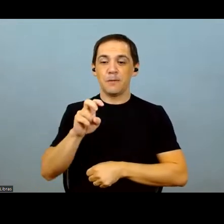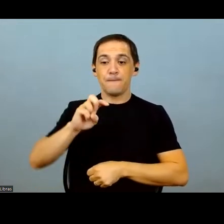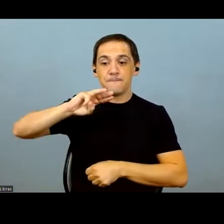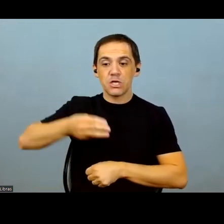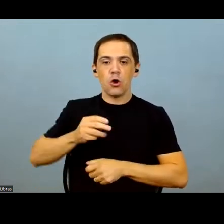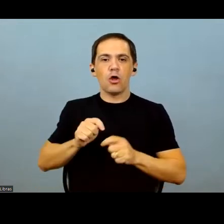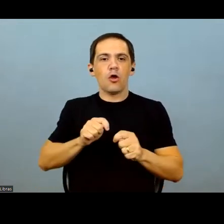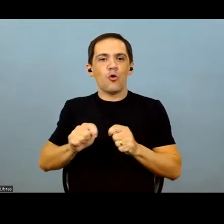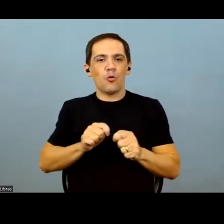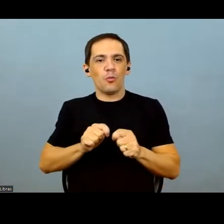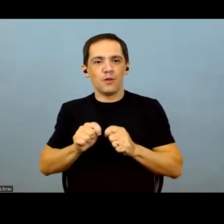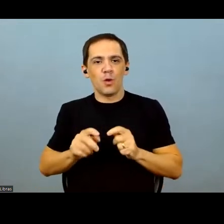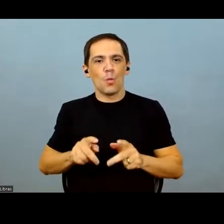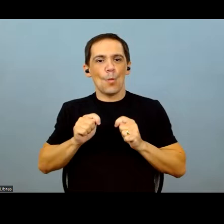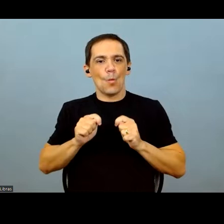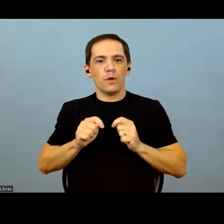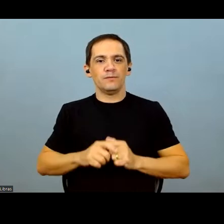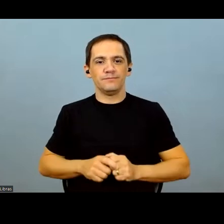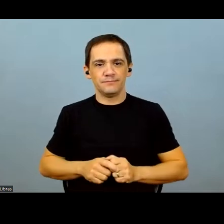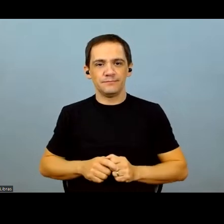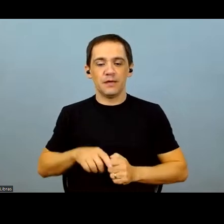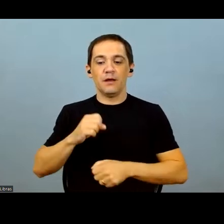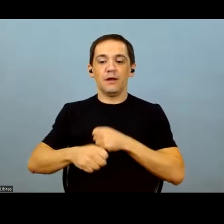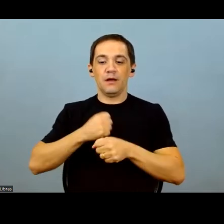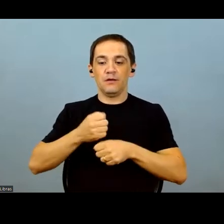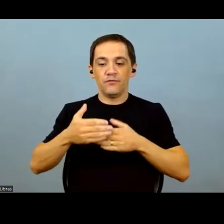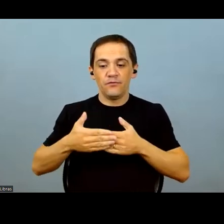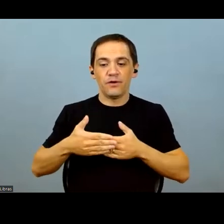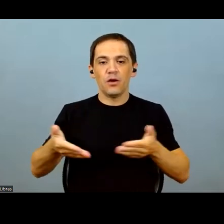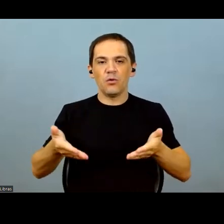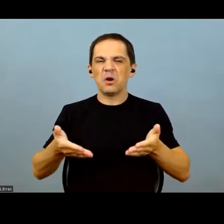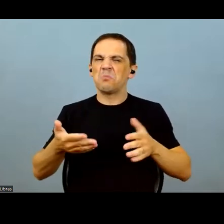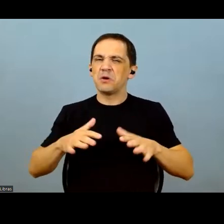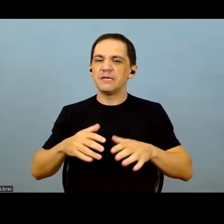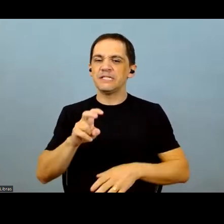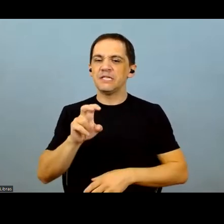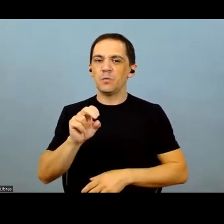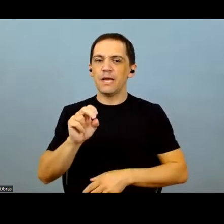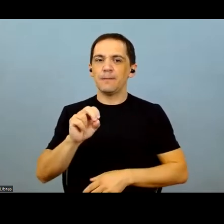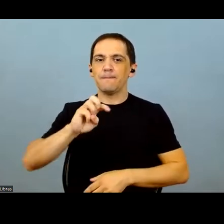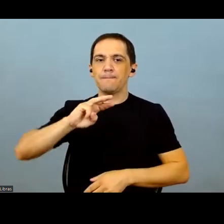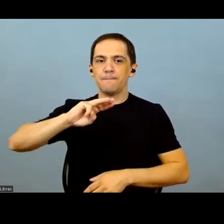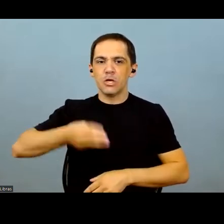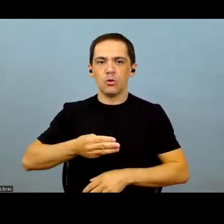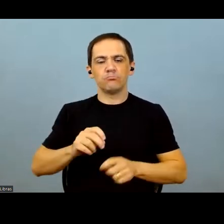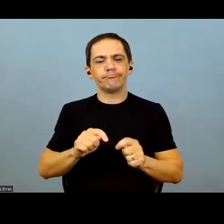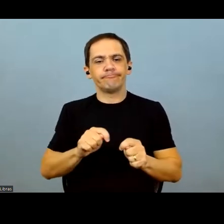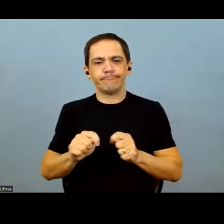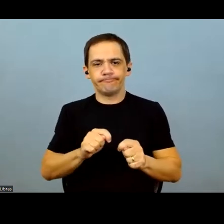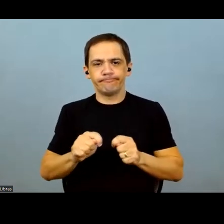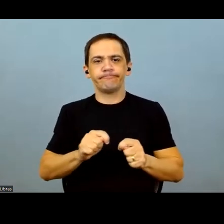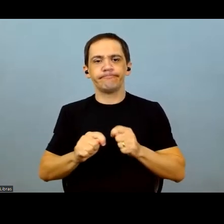protection expenses. With savings of 20 million last year, our average is savings of